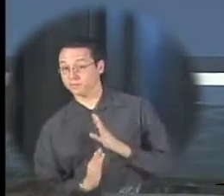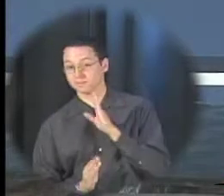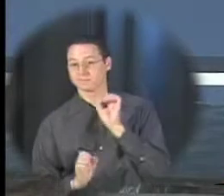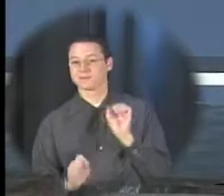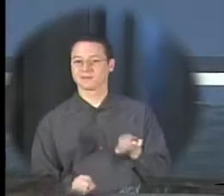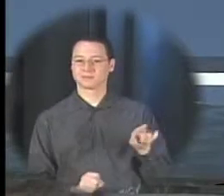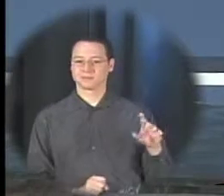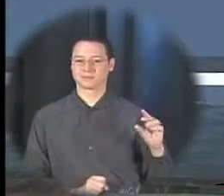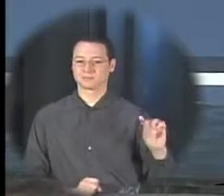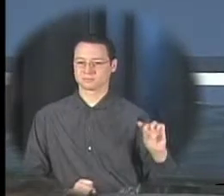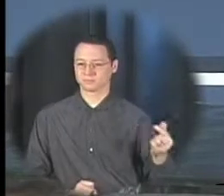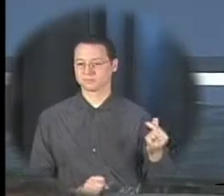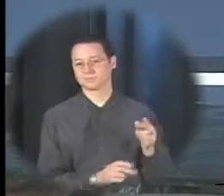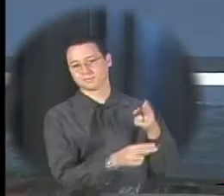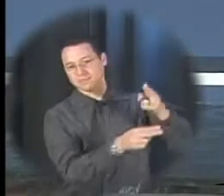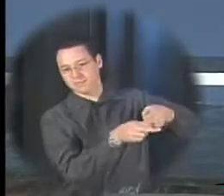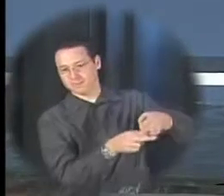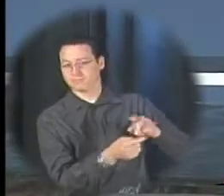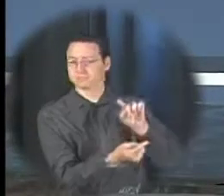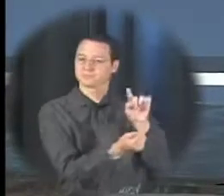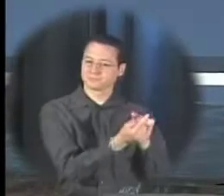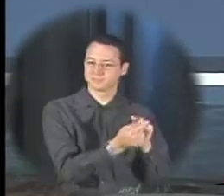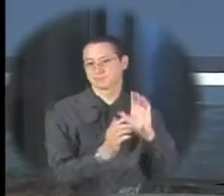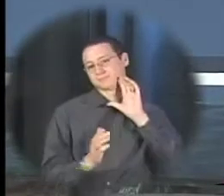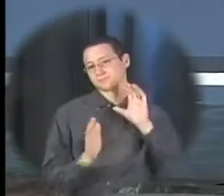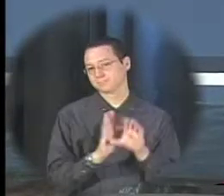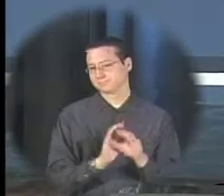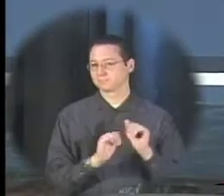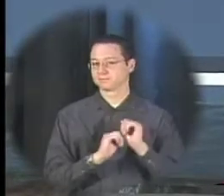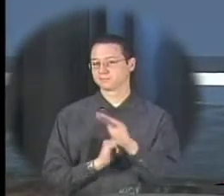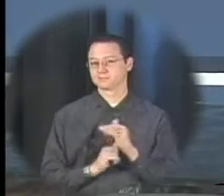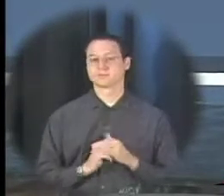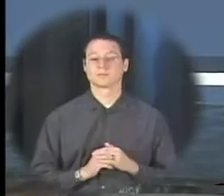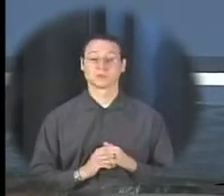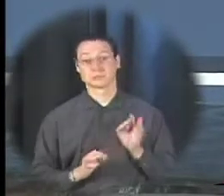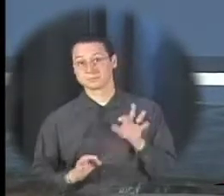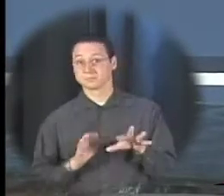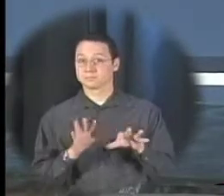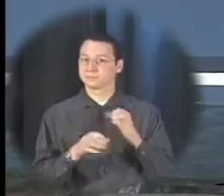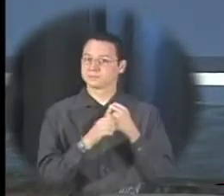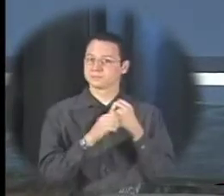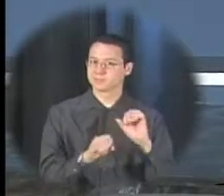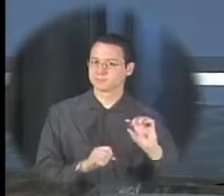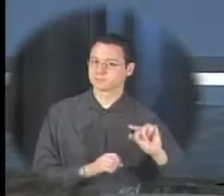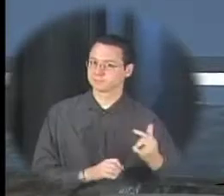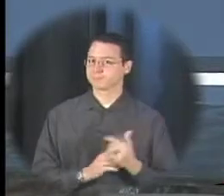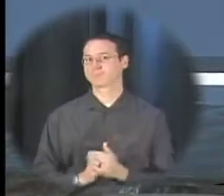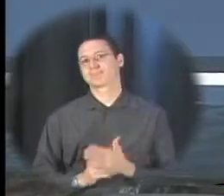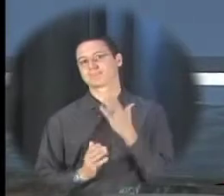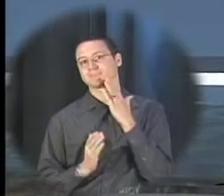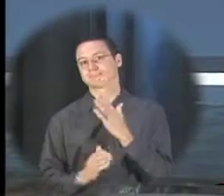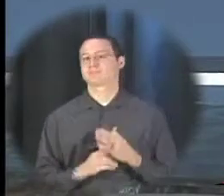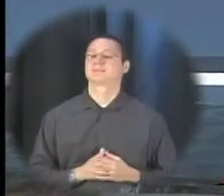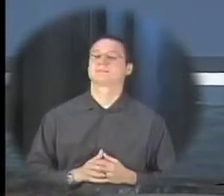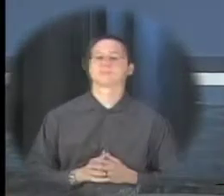meet the puppy and receive updates and pictures donate money save puppies every little bit counts